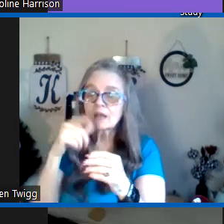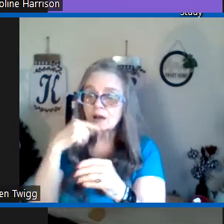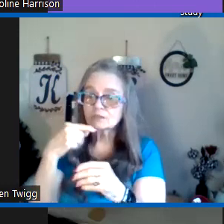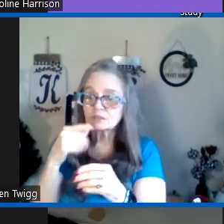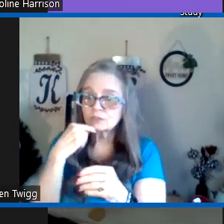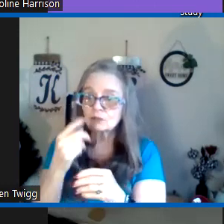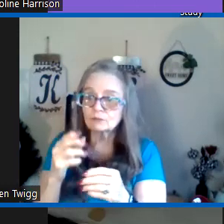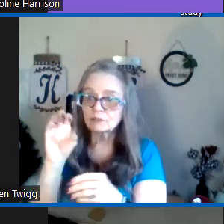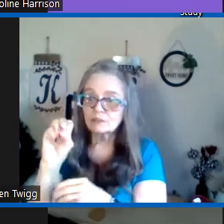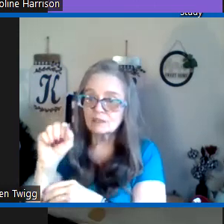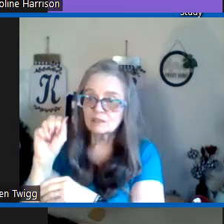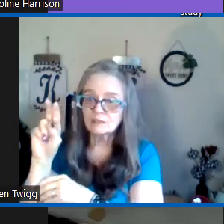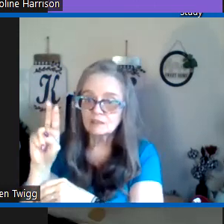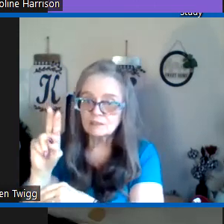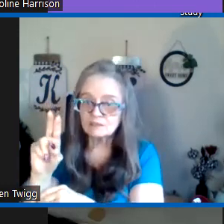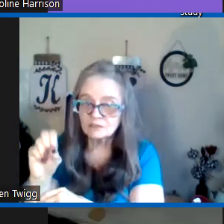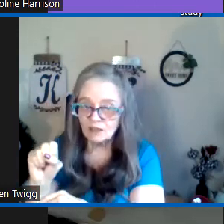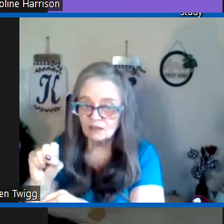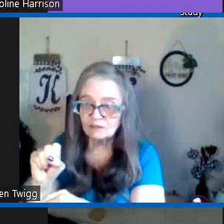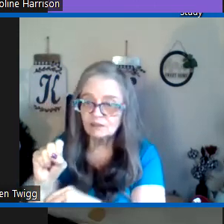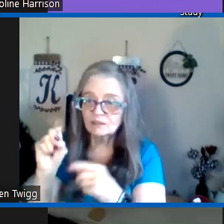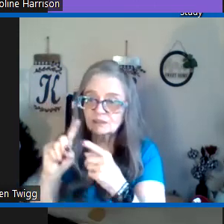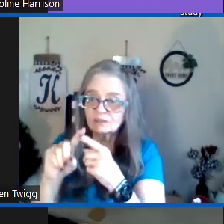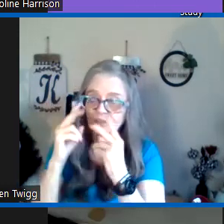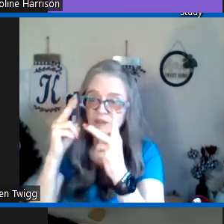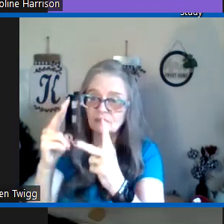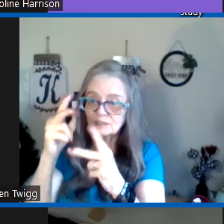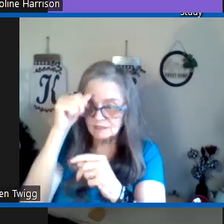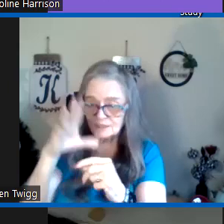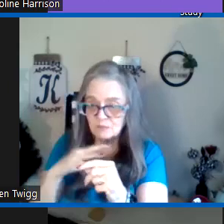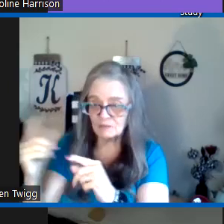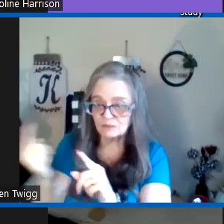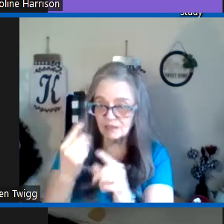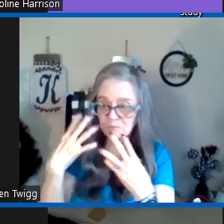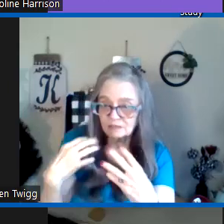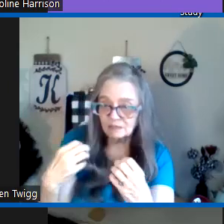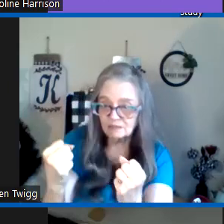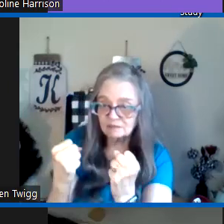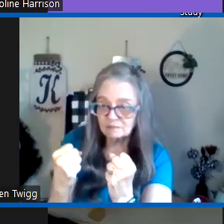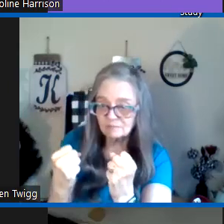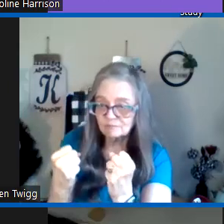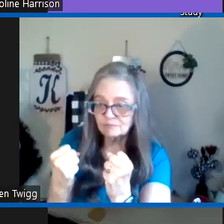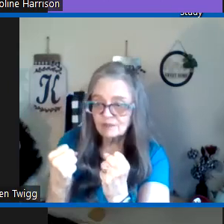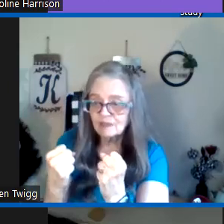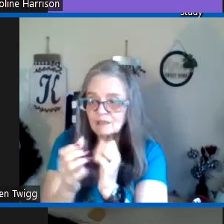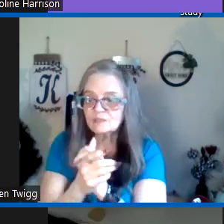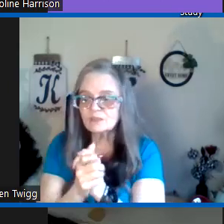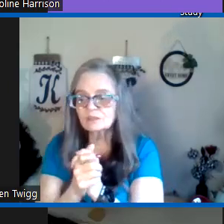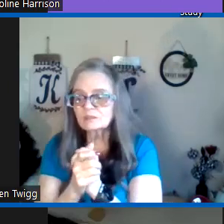they also told Saul to go and that this man would come and heal him